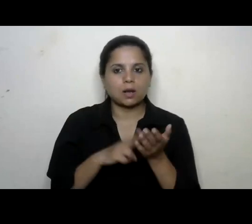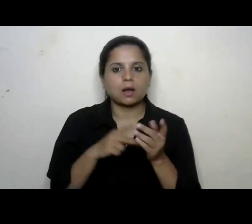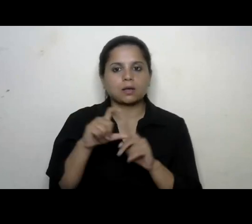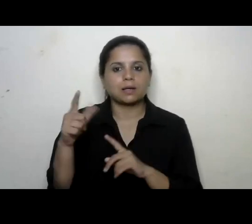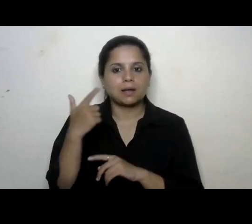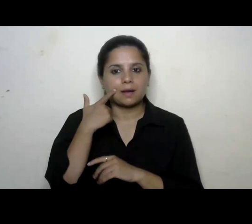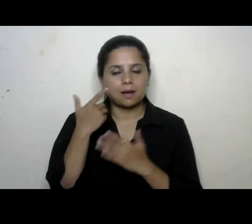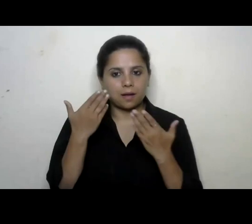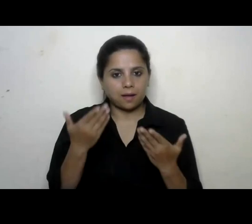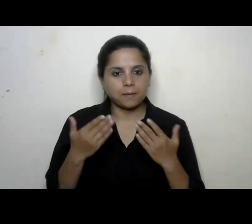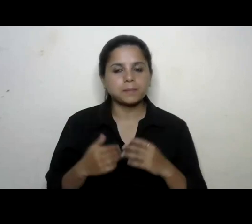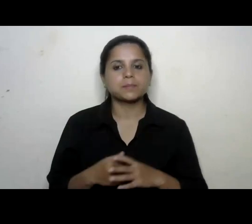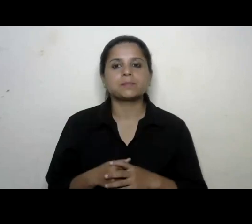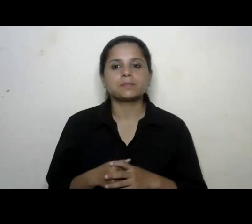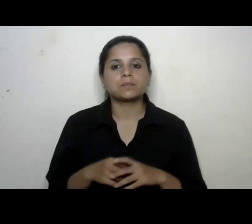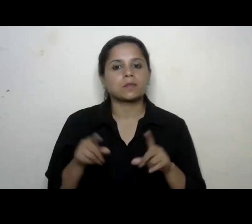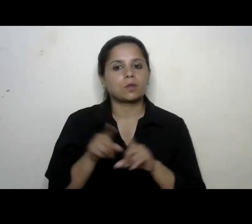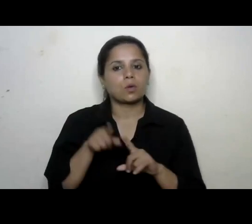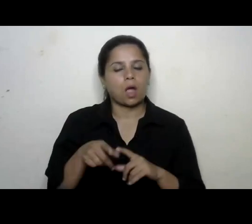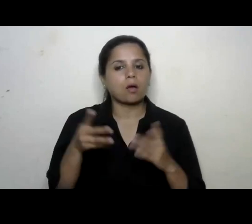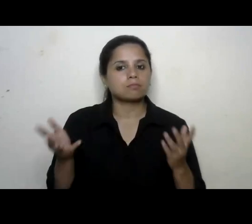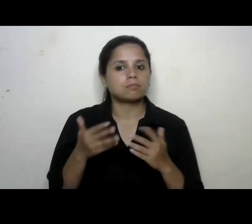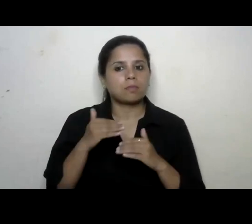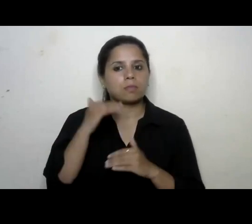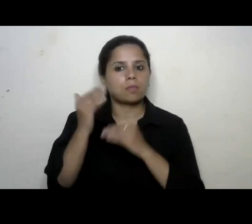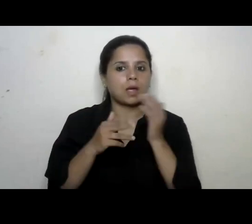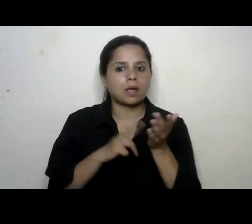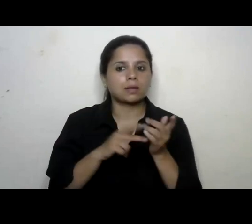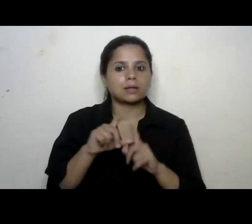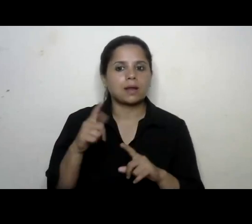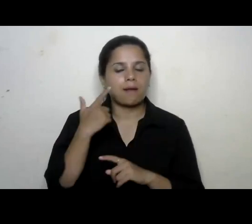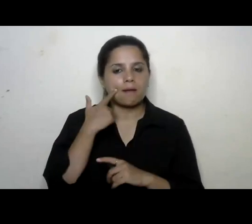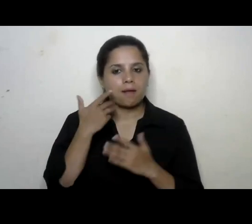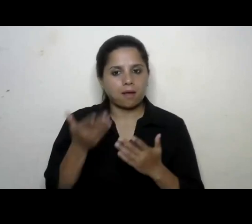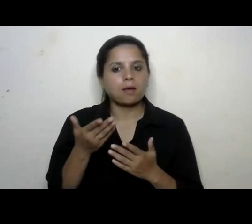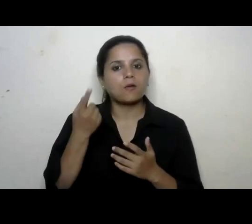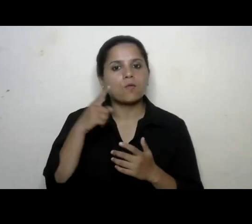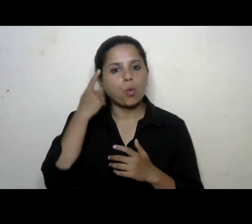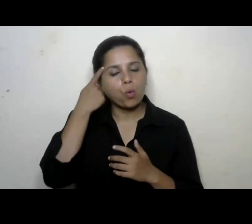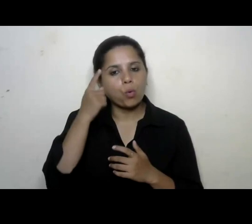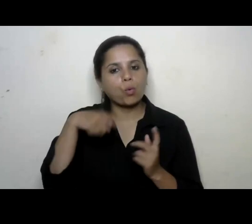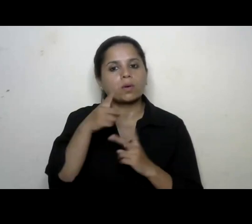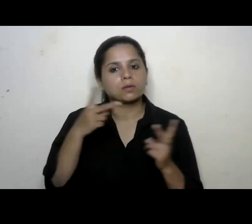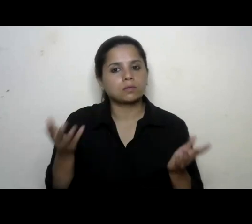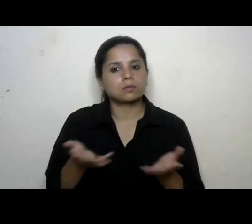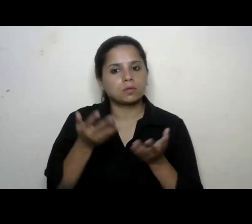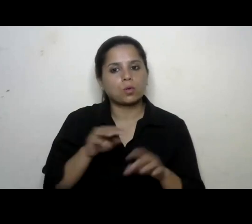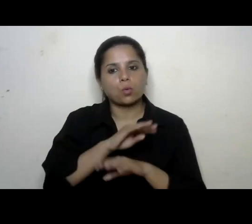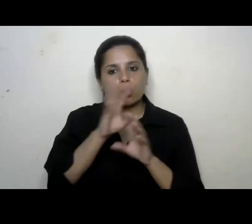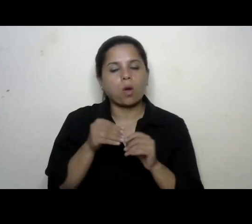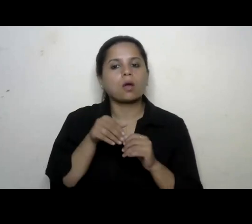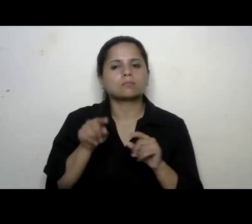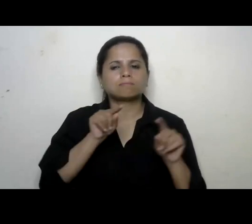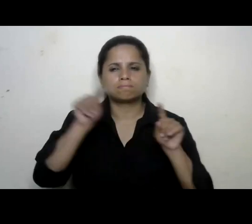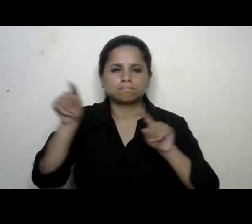and also to propagate NDLI to all parts of the corner.